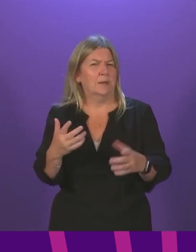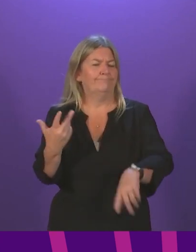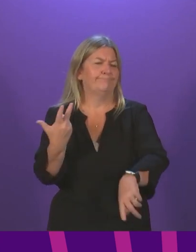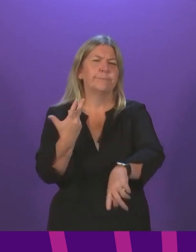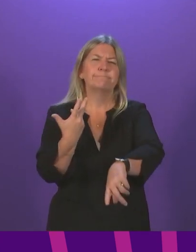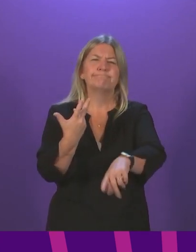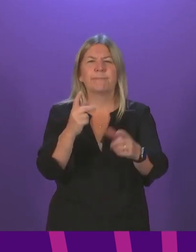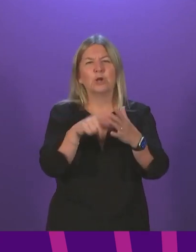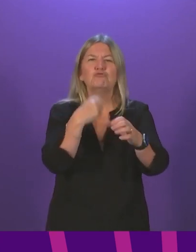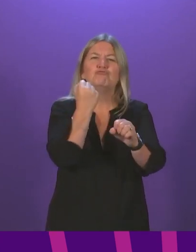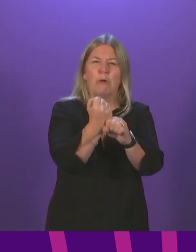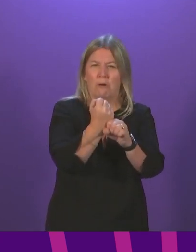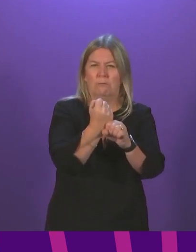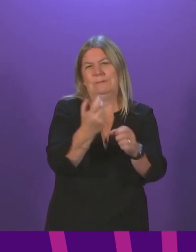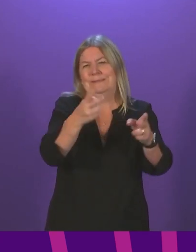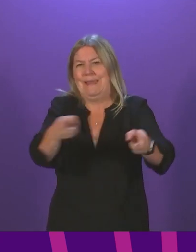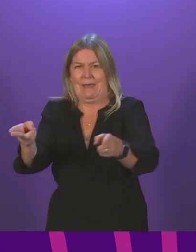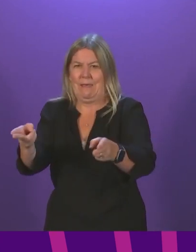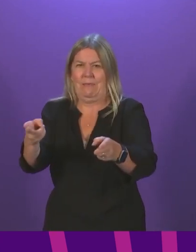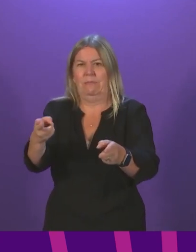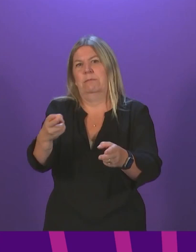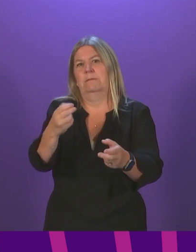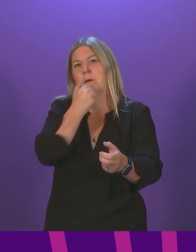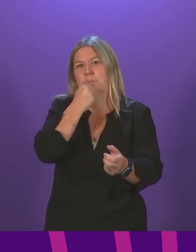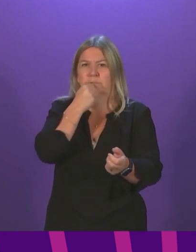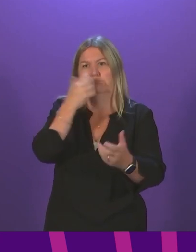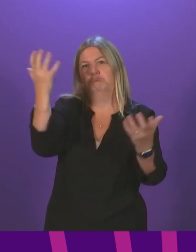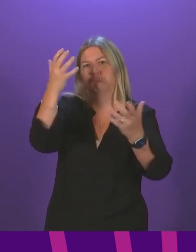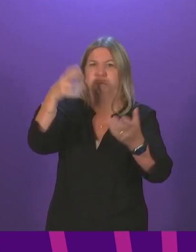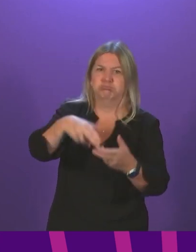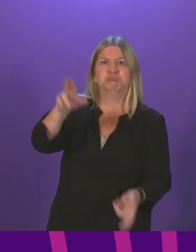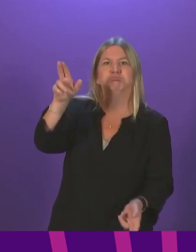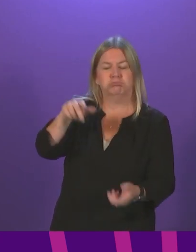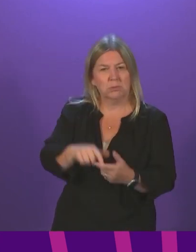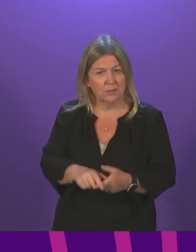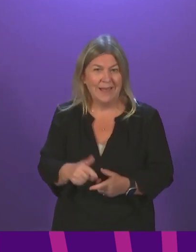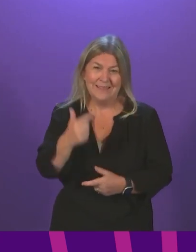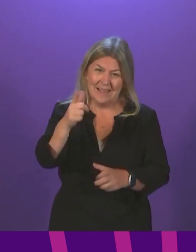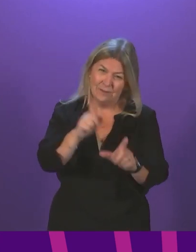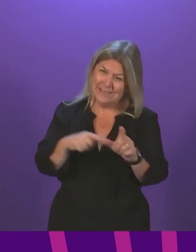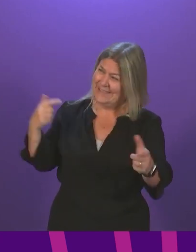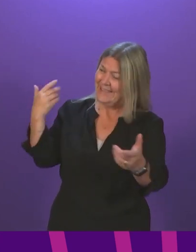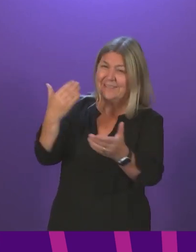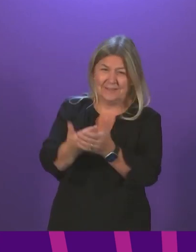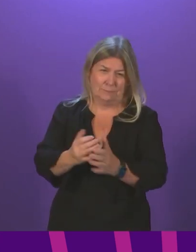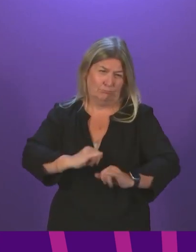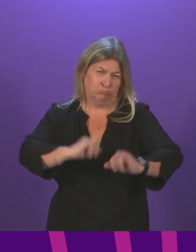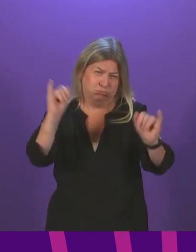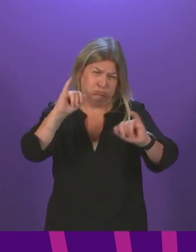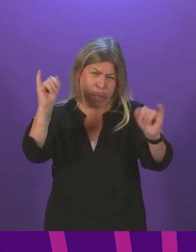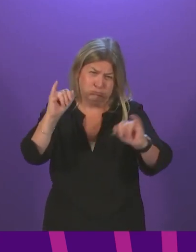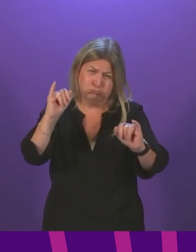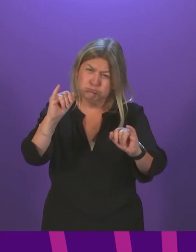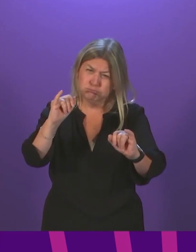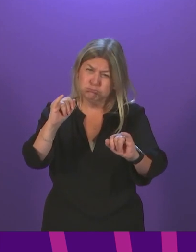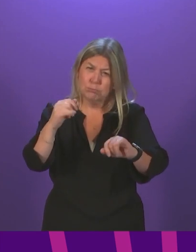shocking and heartbreaking in equal measure. After seven consecutive years of record drug deaths here in